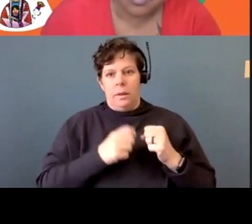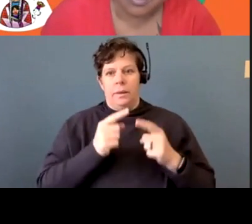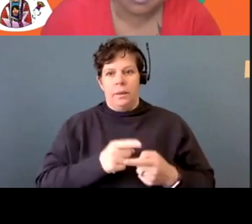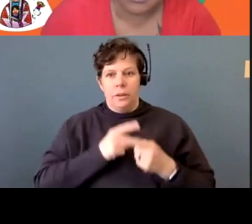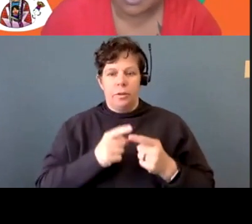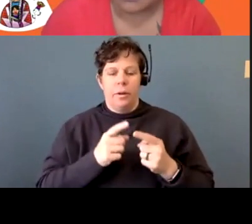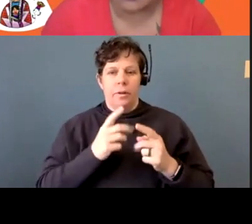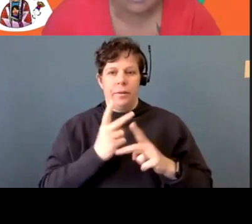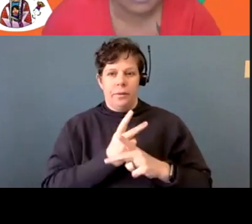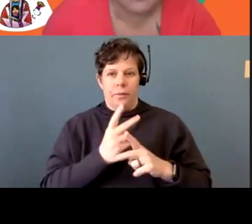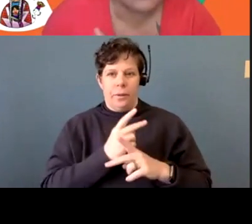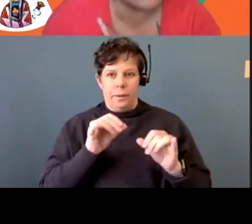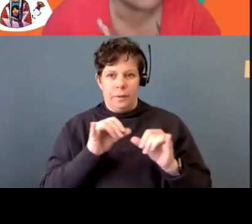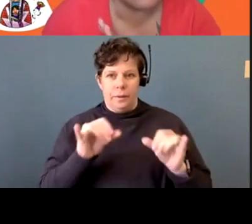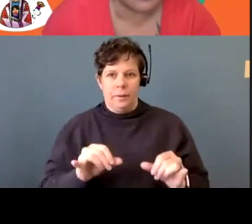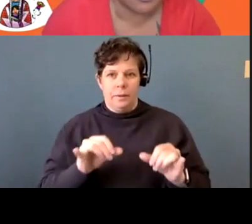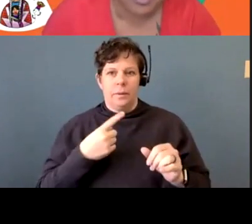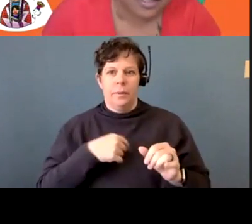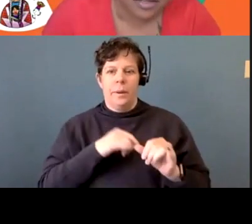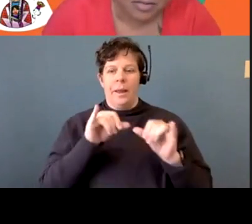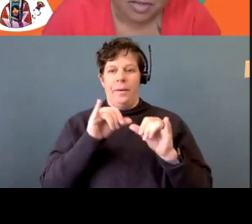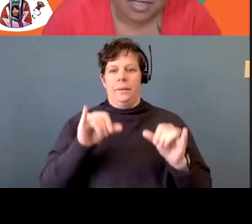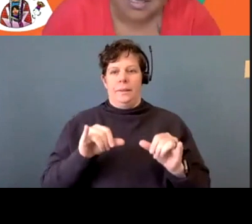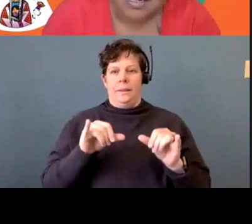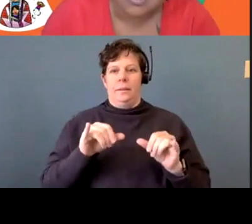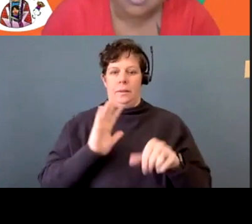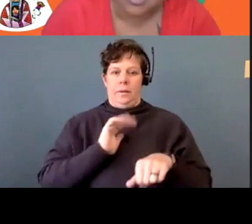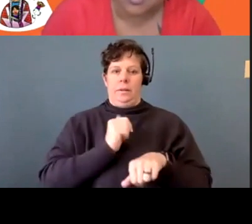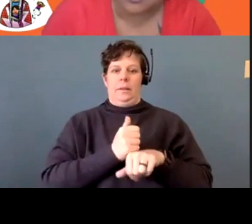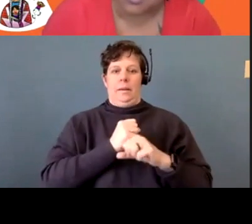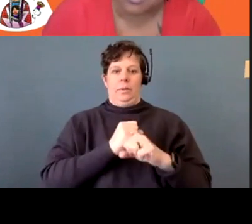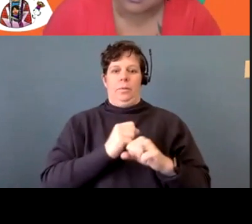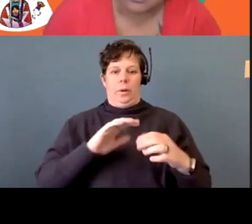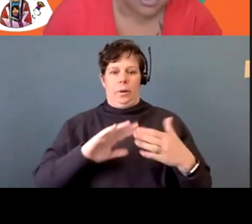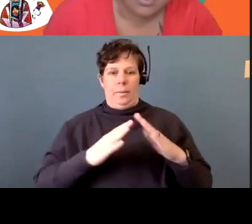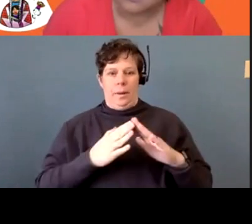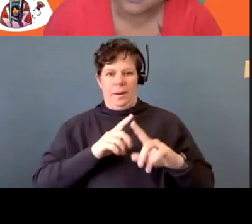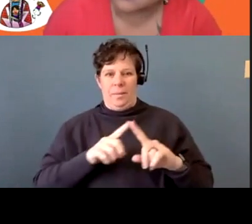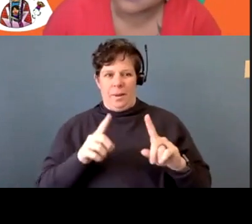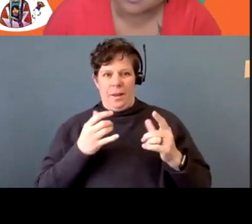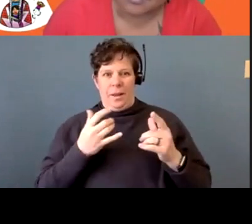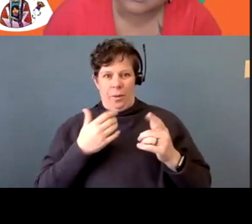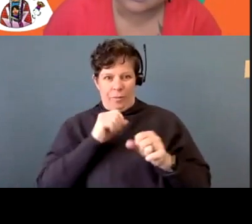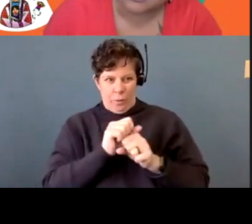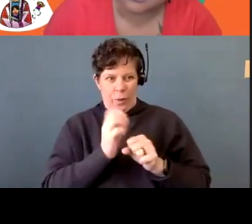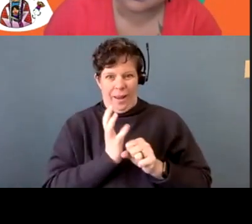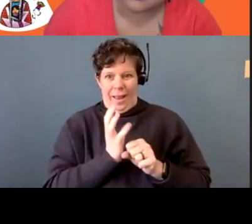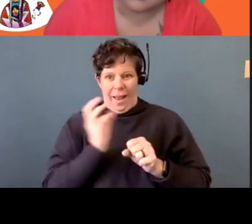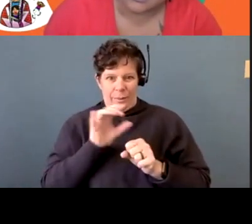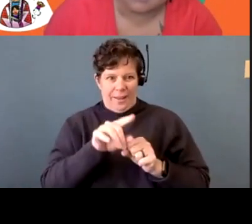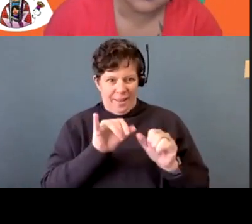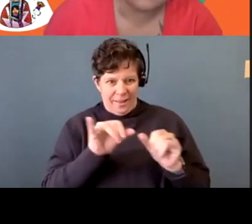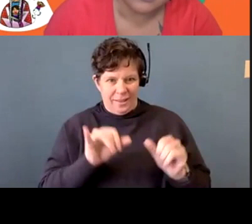systems without, I mean, we have systems that are meant to protect our communities. And it sounds like you have to work outside of that system to actually